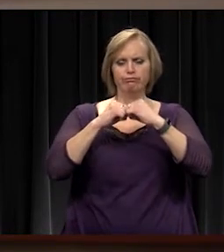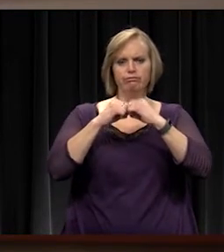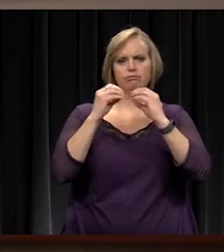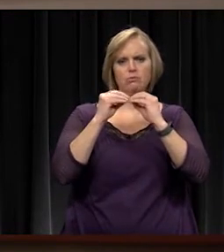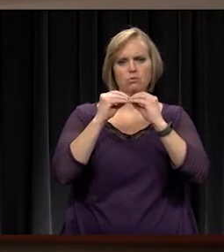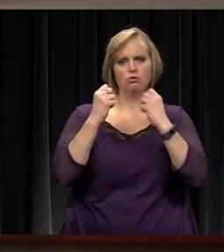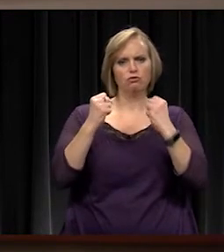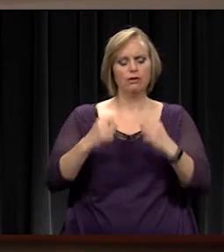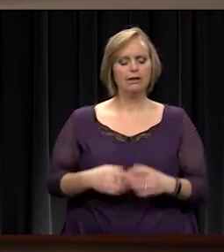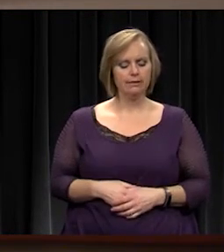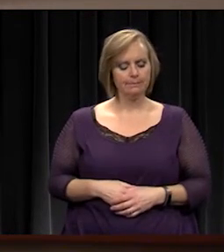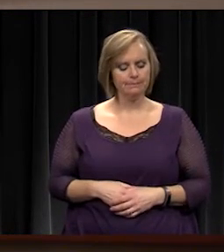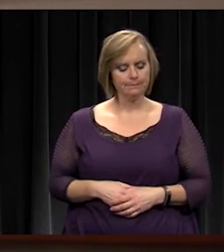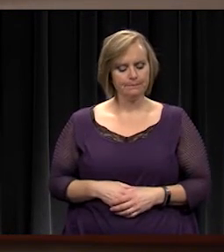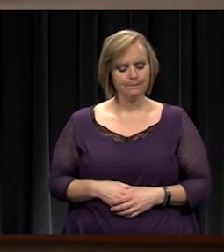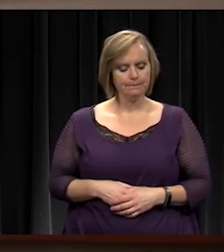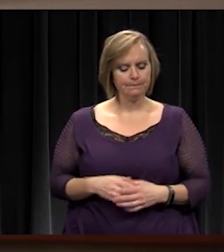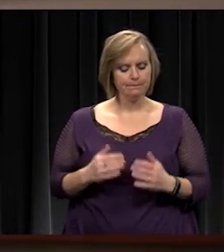proposed.